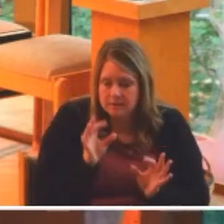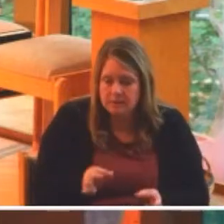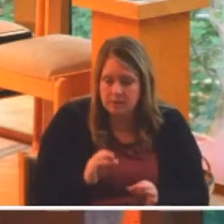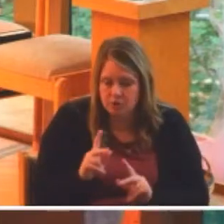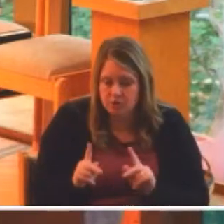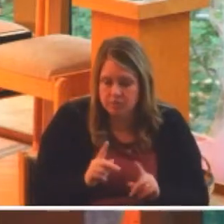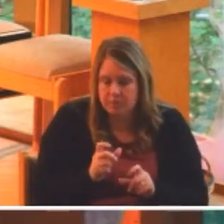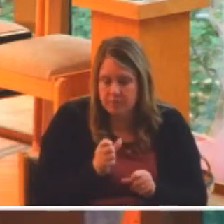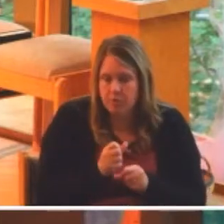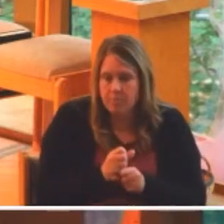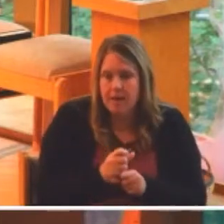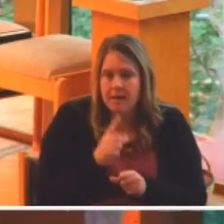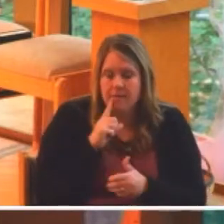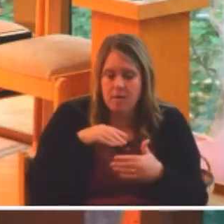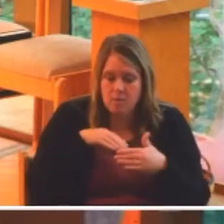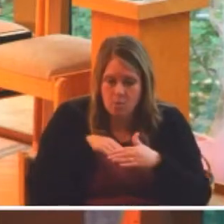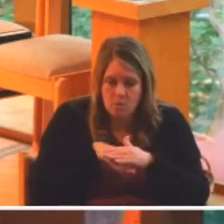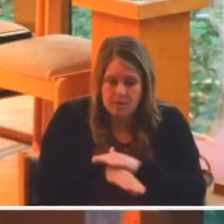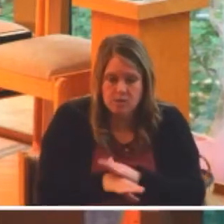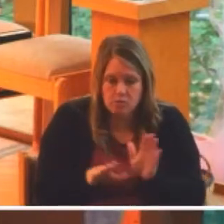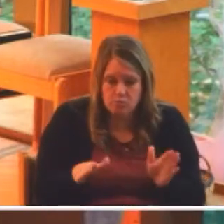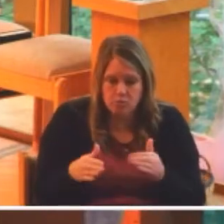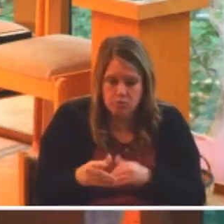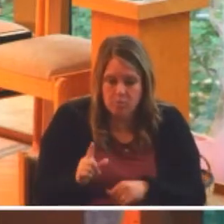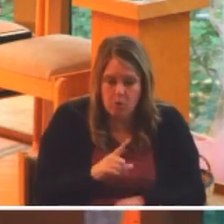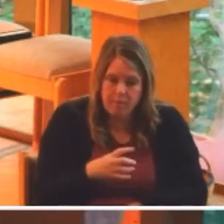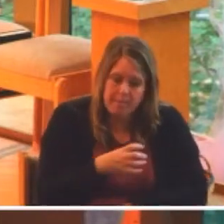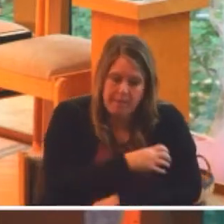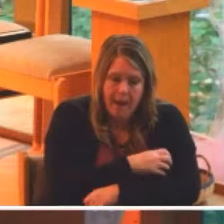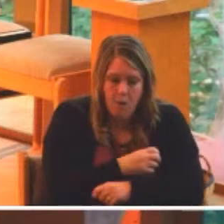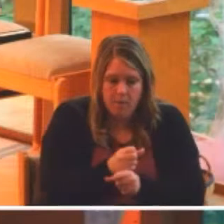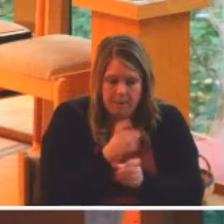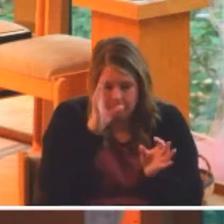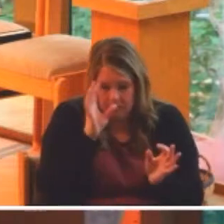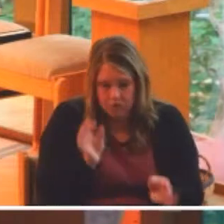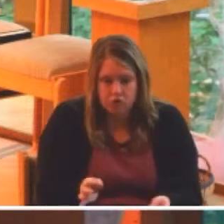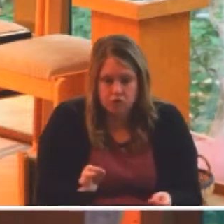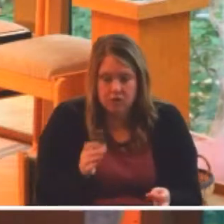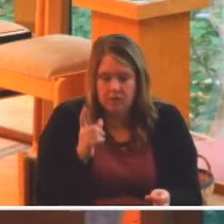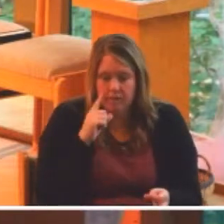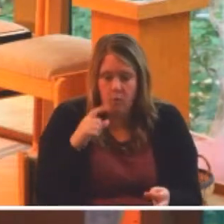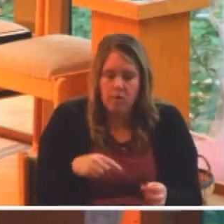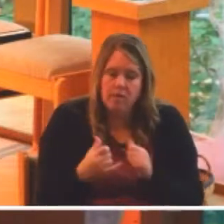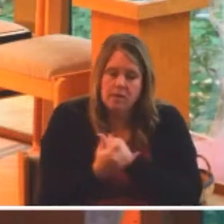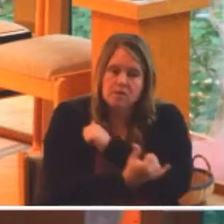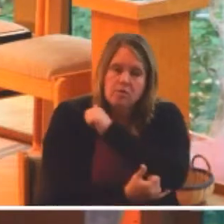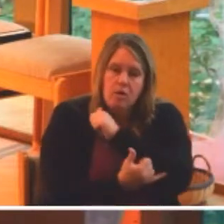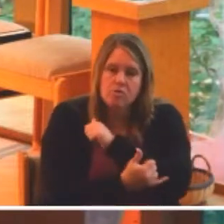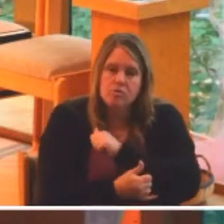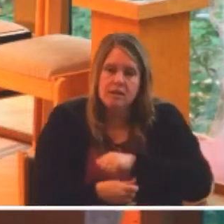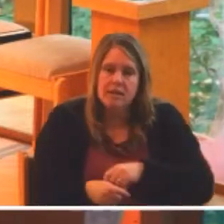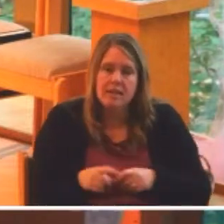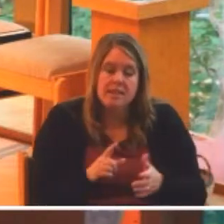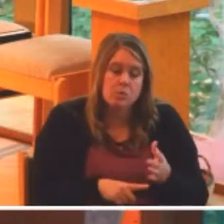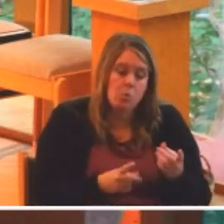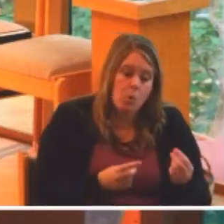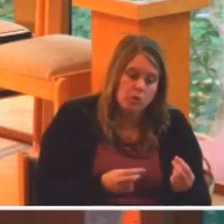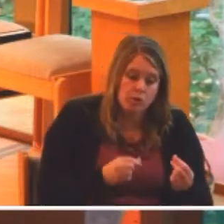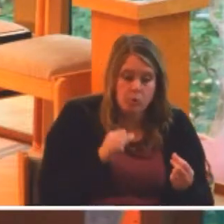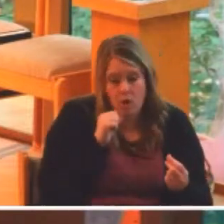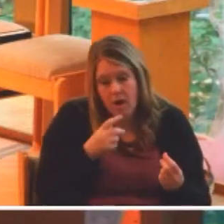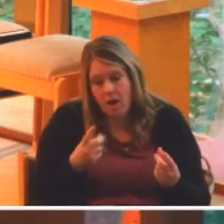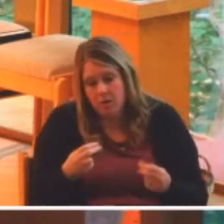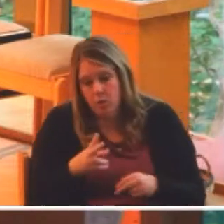power every single day in this city, in this state, in this country, and they decide, here's what we're going to do or not do about